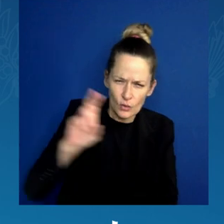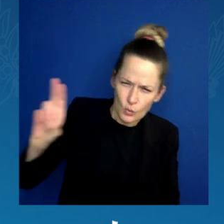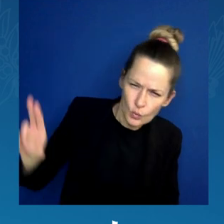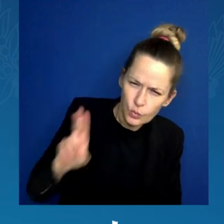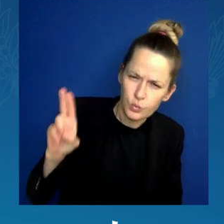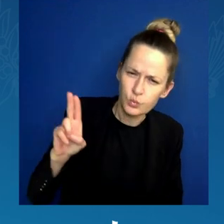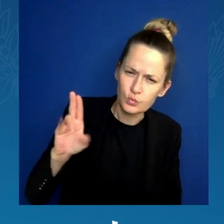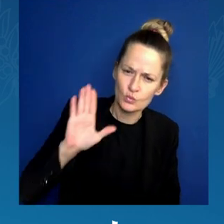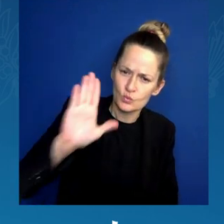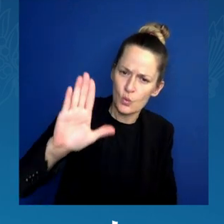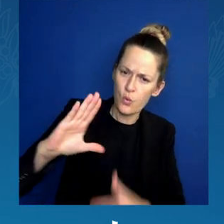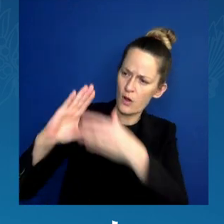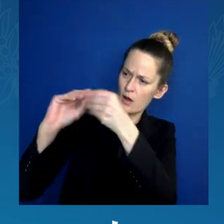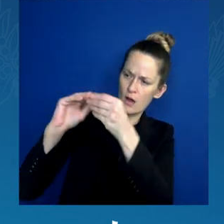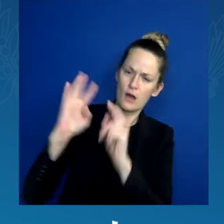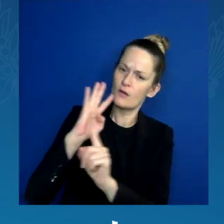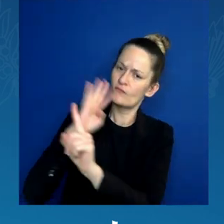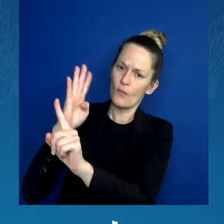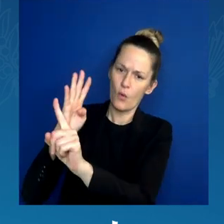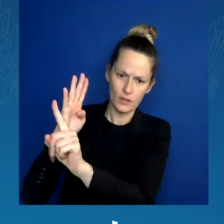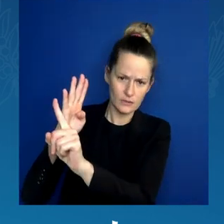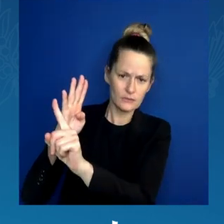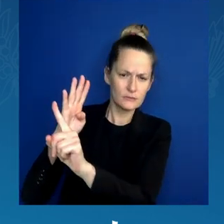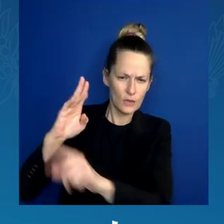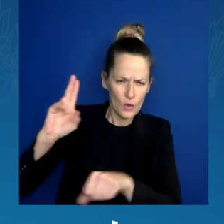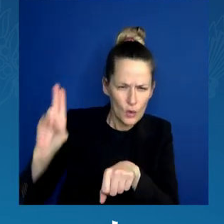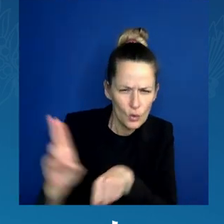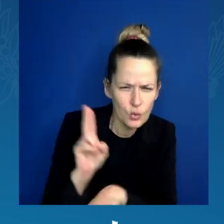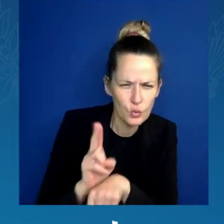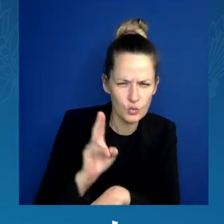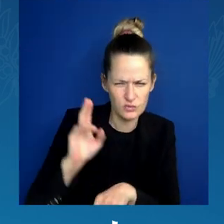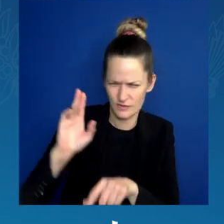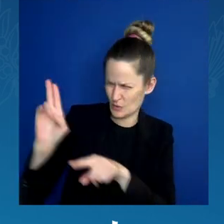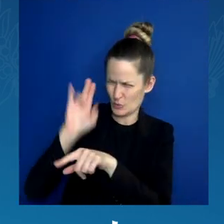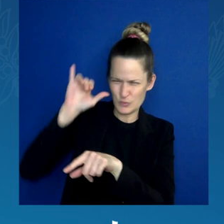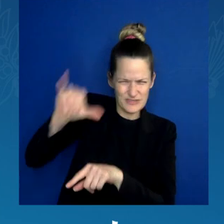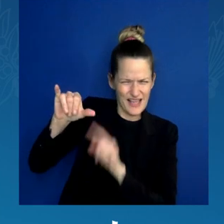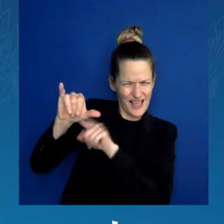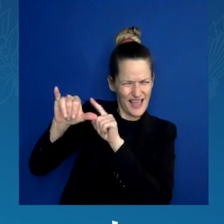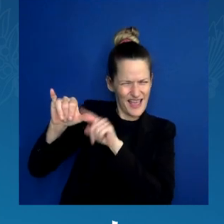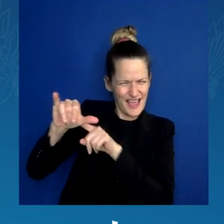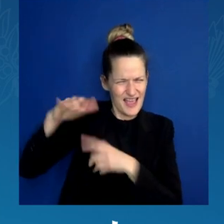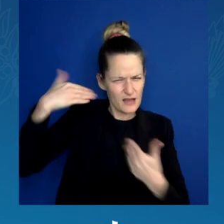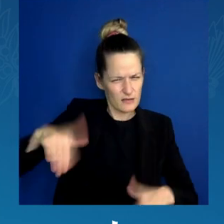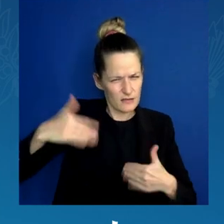that your voice is critical to everything we will ever be.